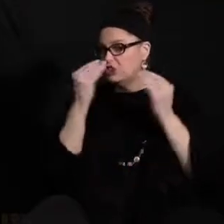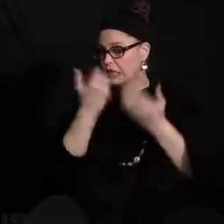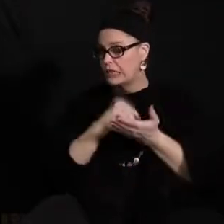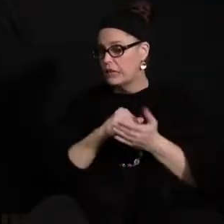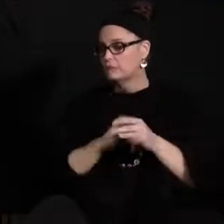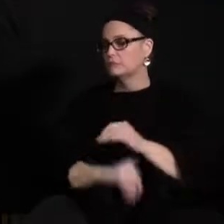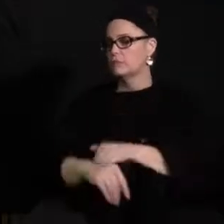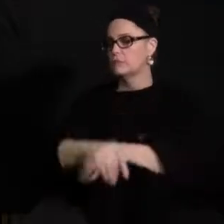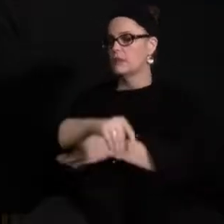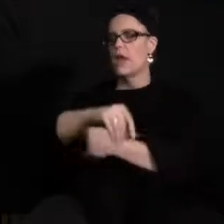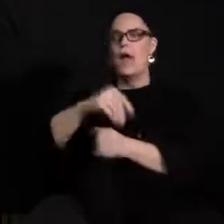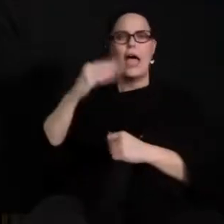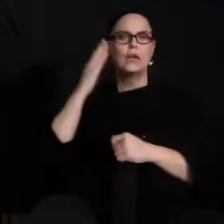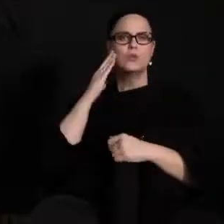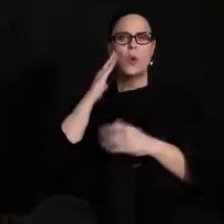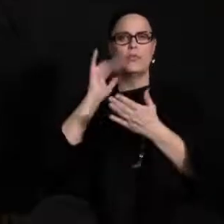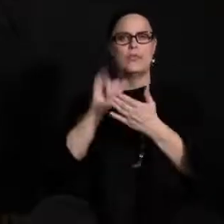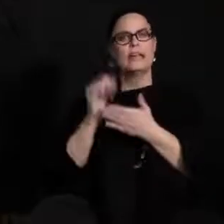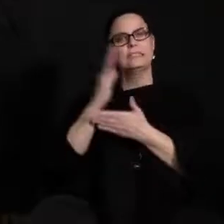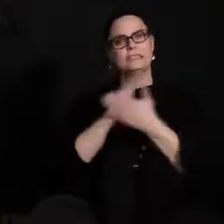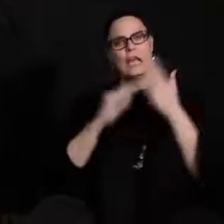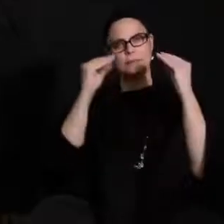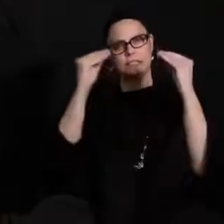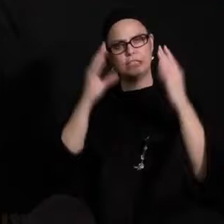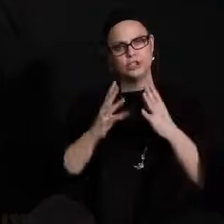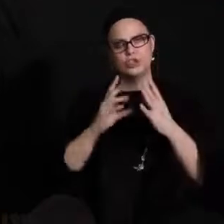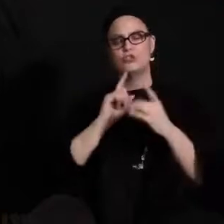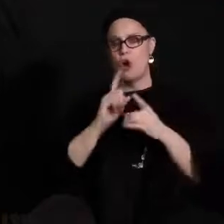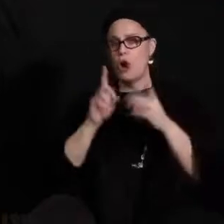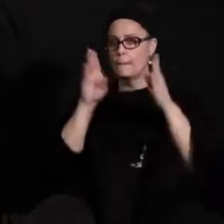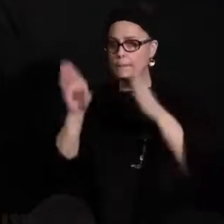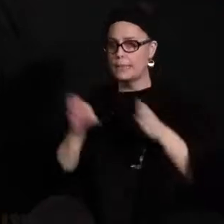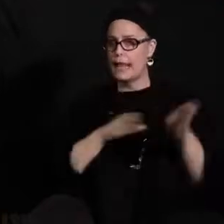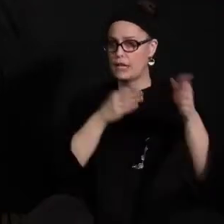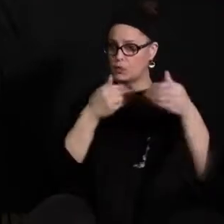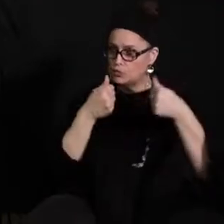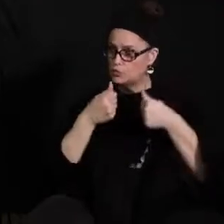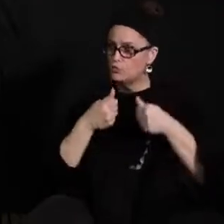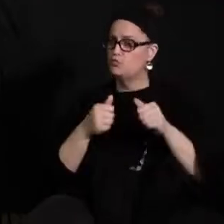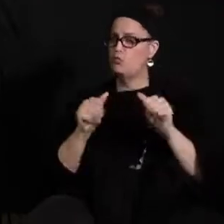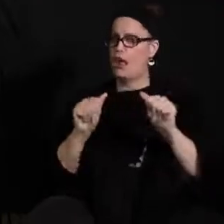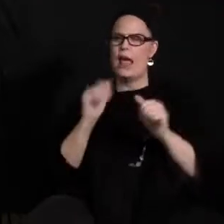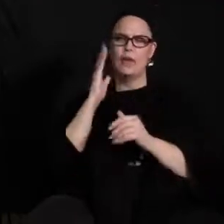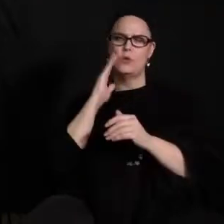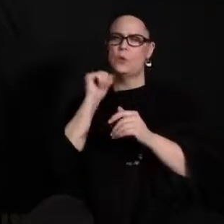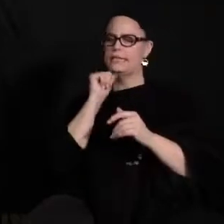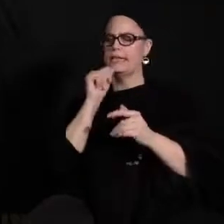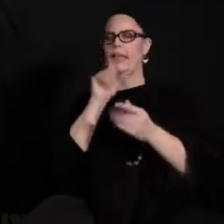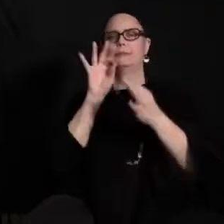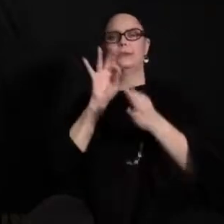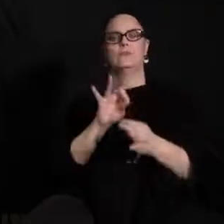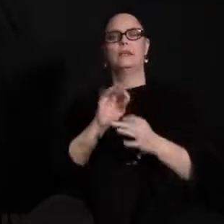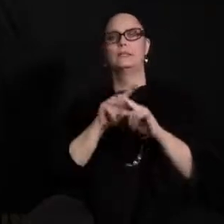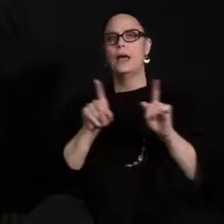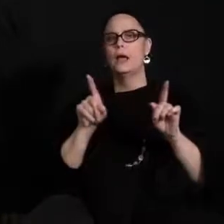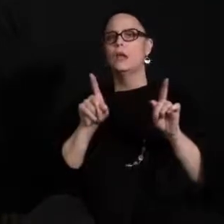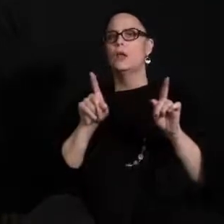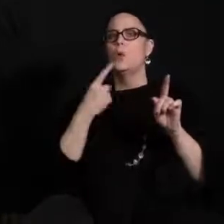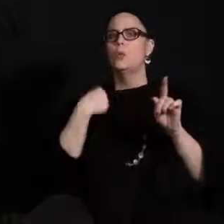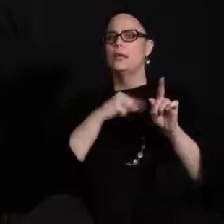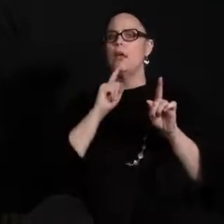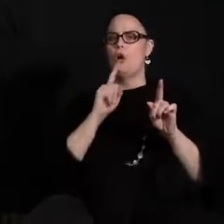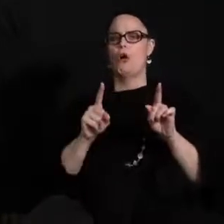teachers who are planning to try it as principal v bar shared with us and um we're all we also